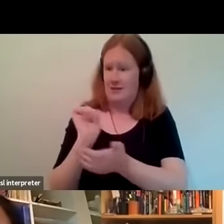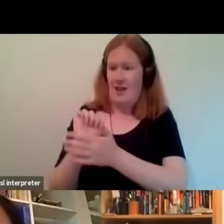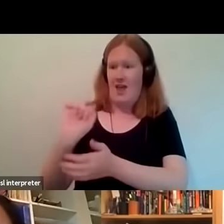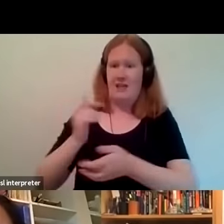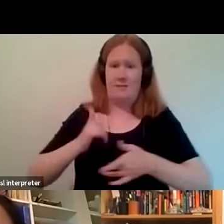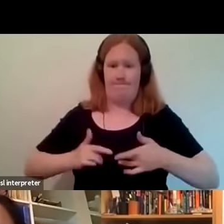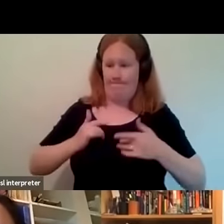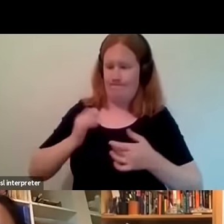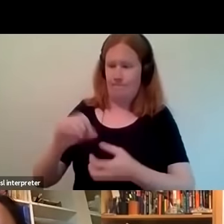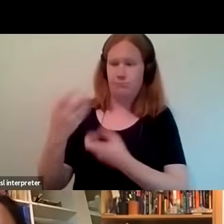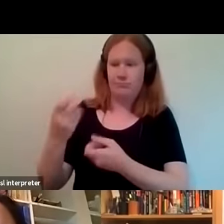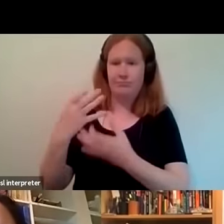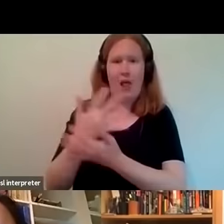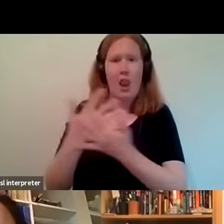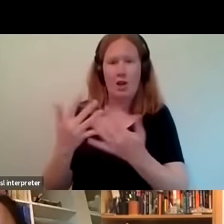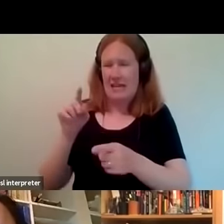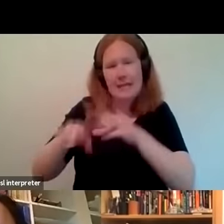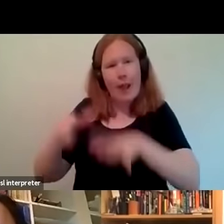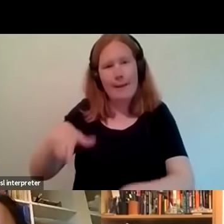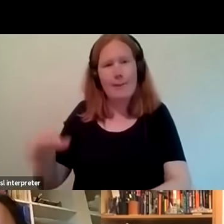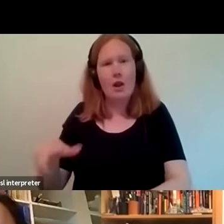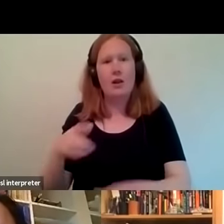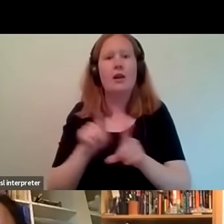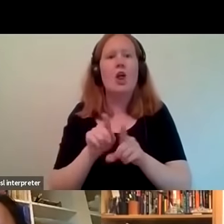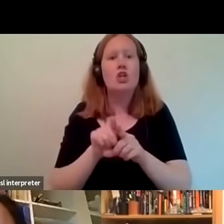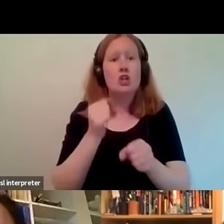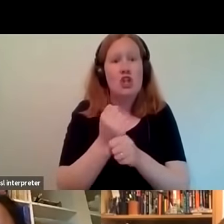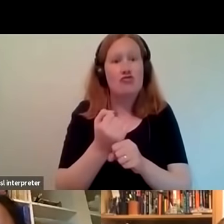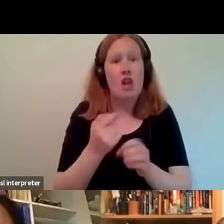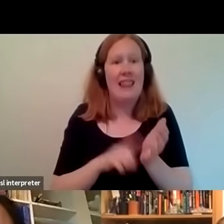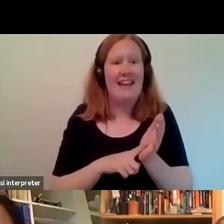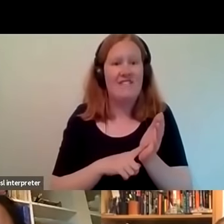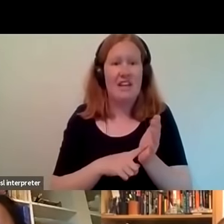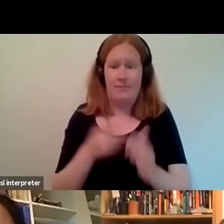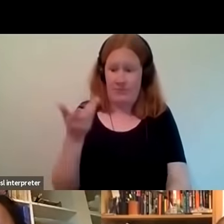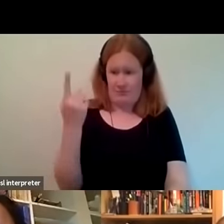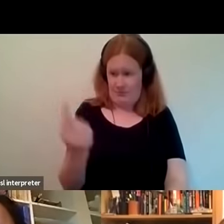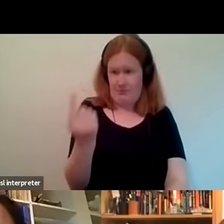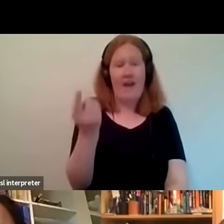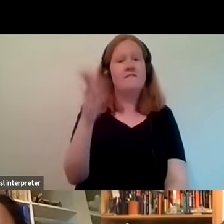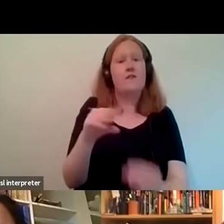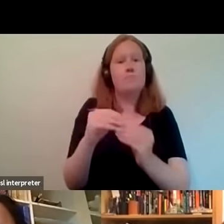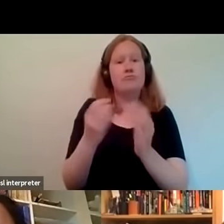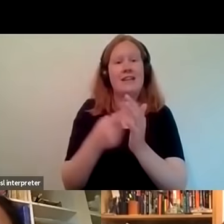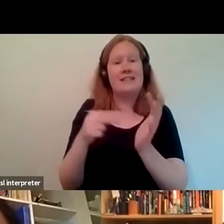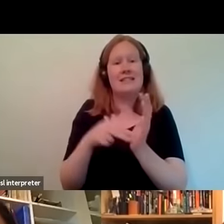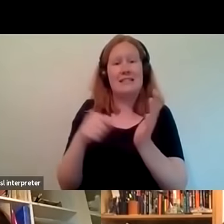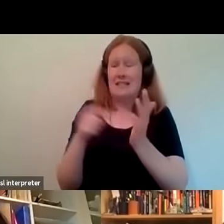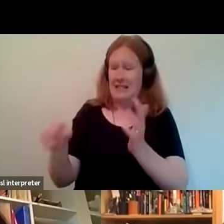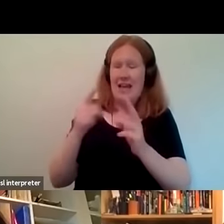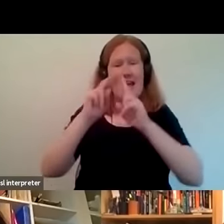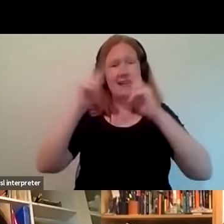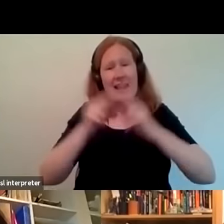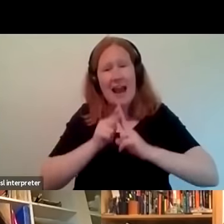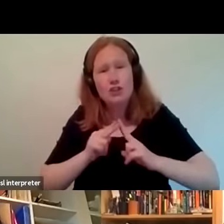as well that you can go and listen to and then obviously general levy again from brent international um and